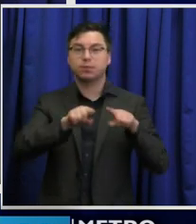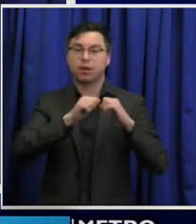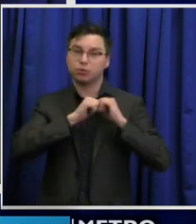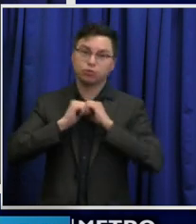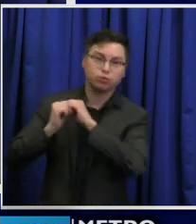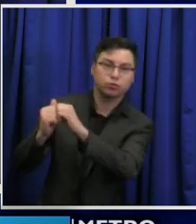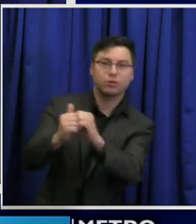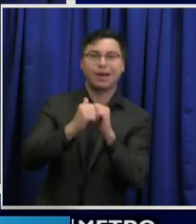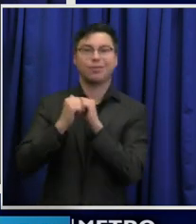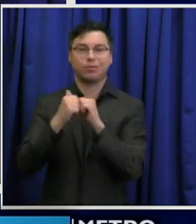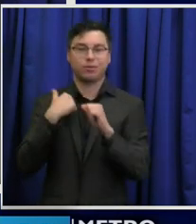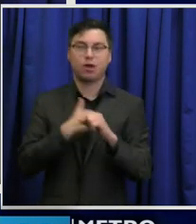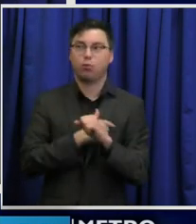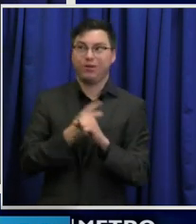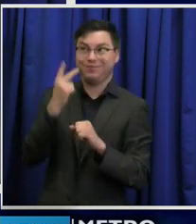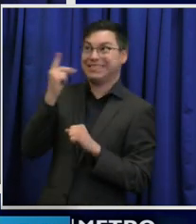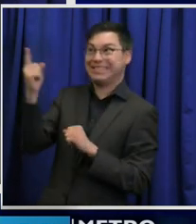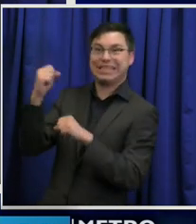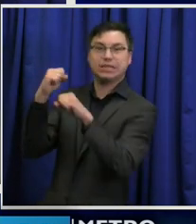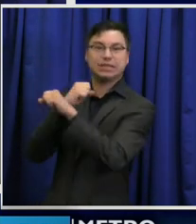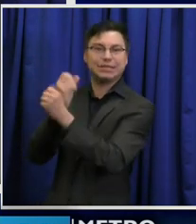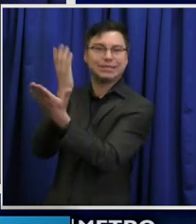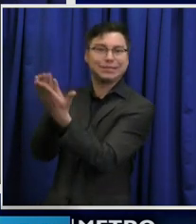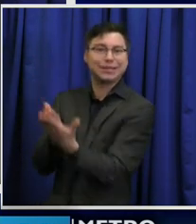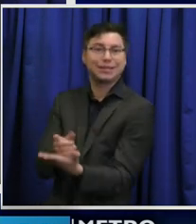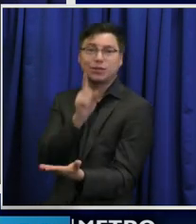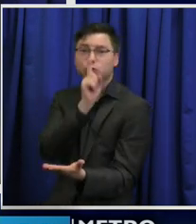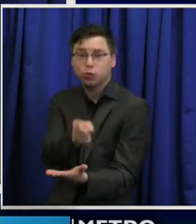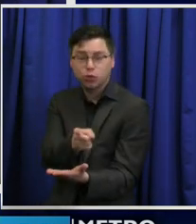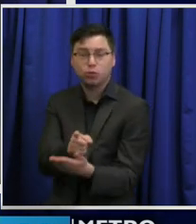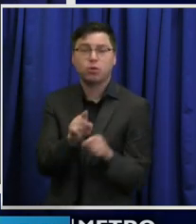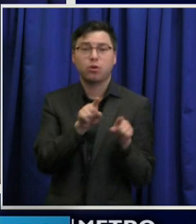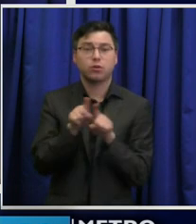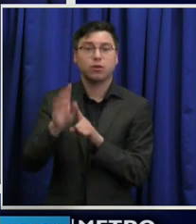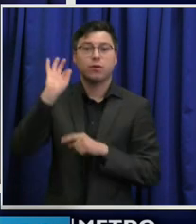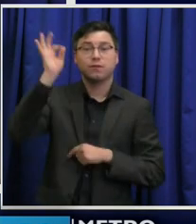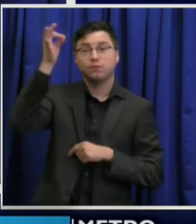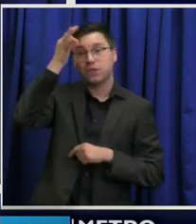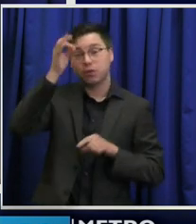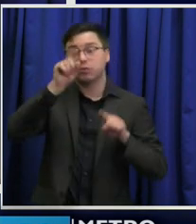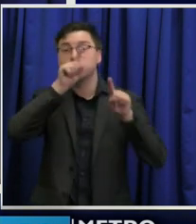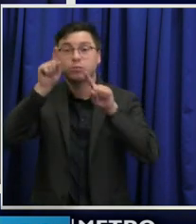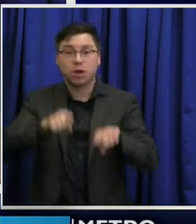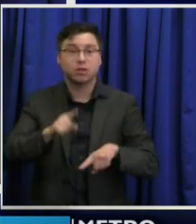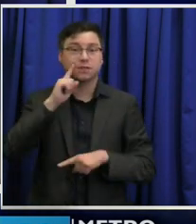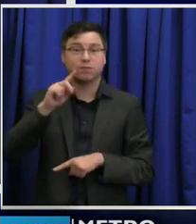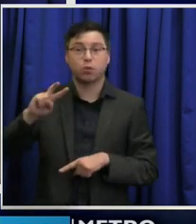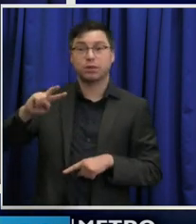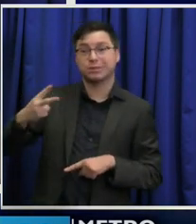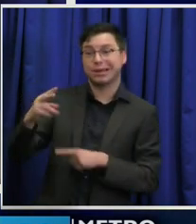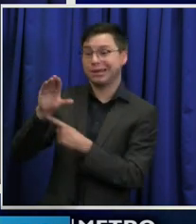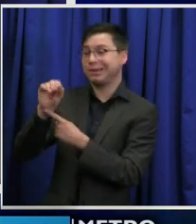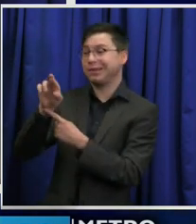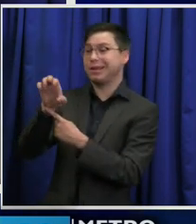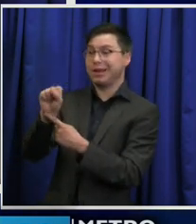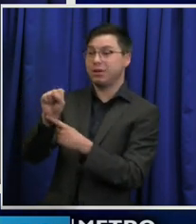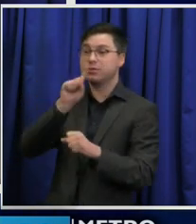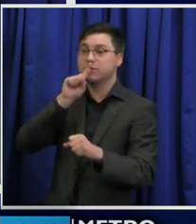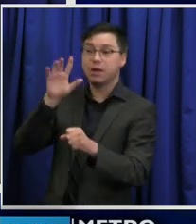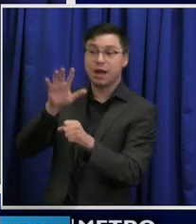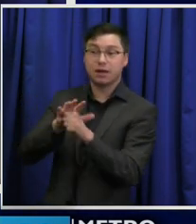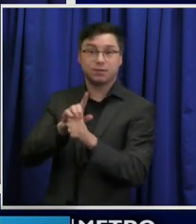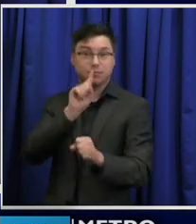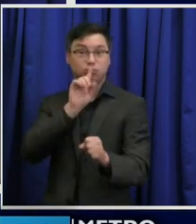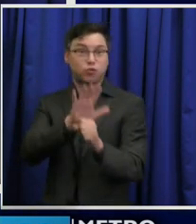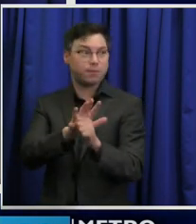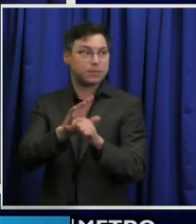is true. We also need a federal response to a second cares act, which has been promised all year. And here